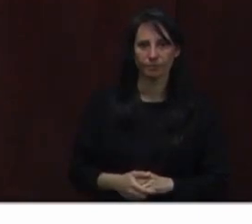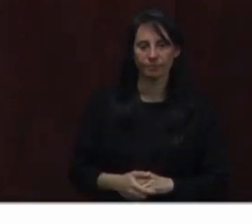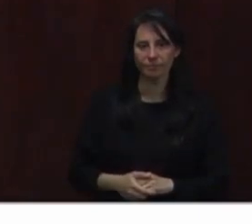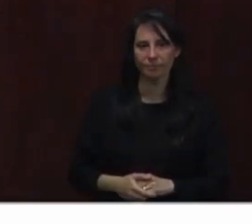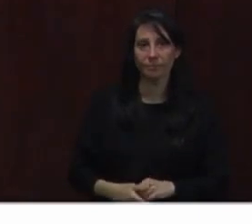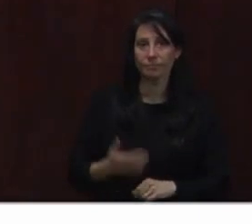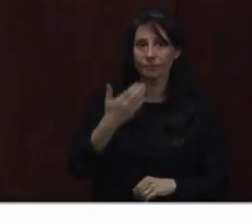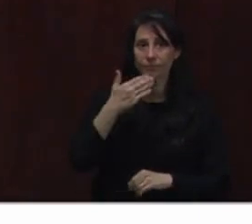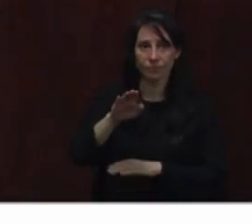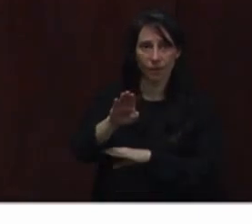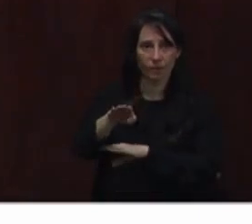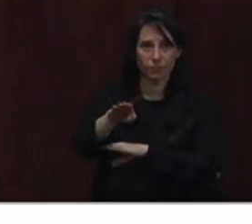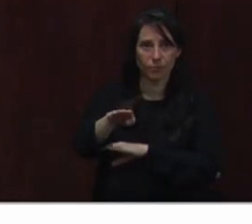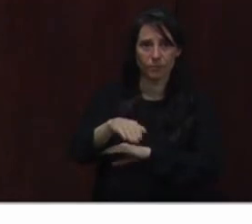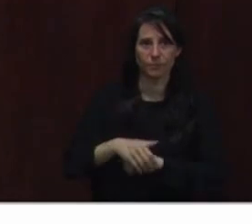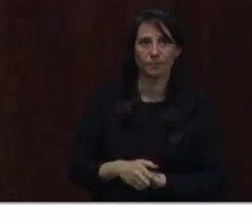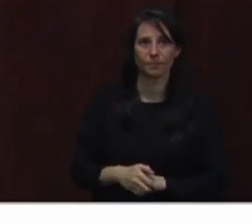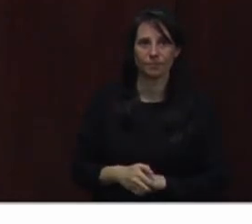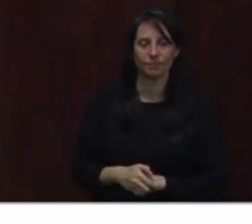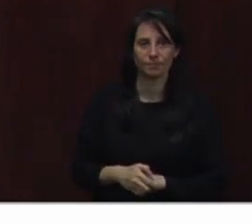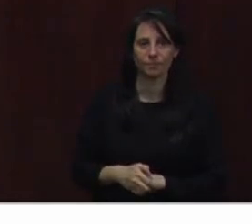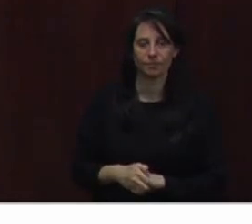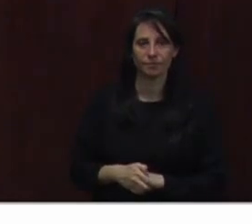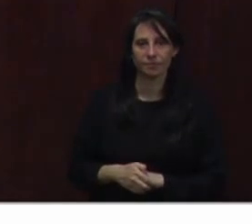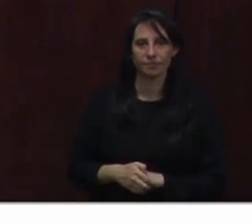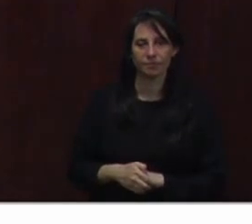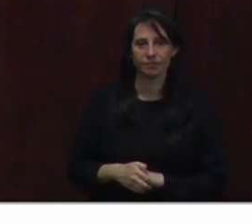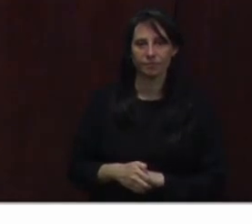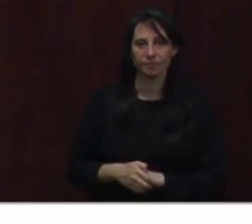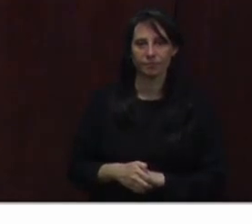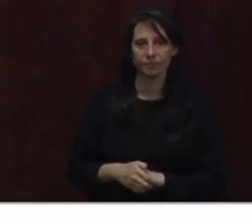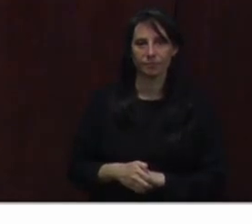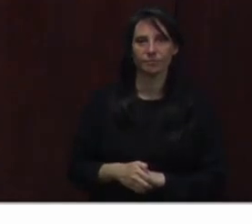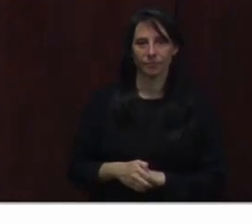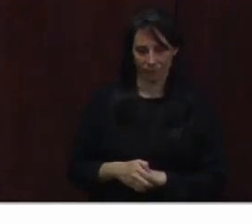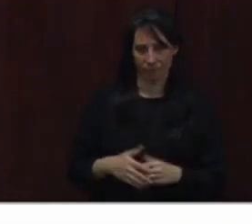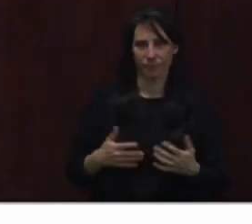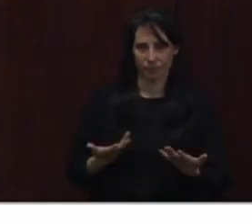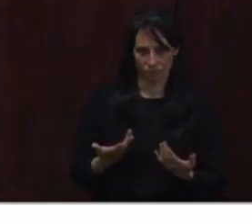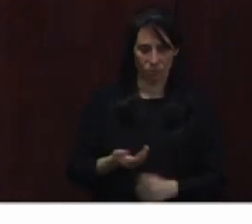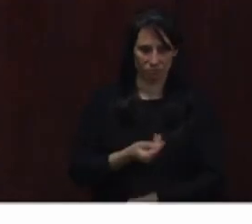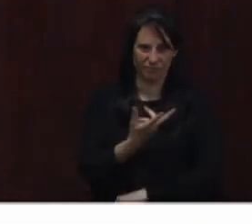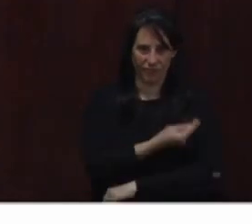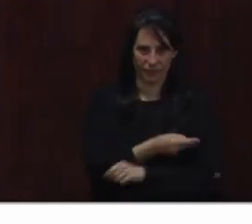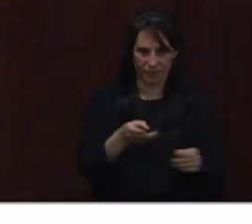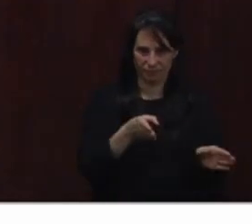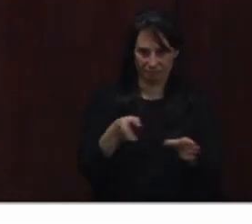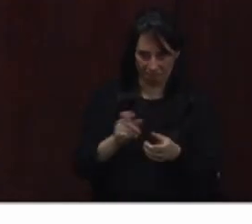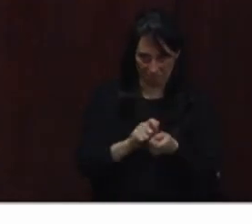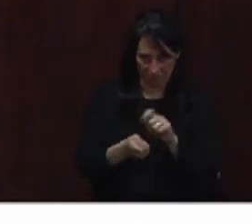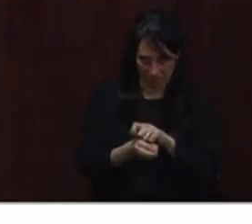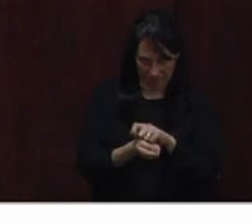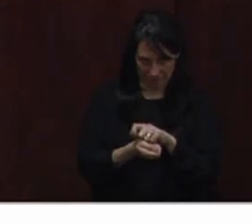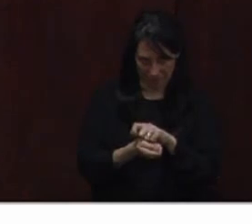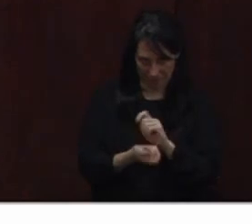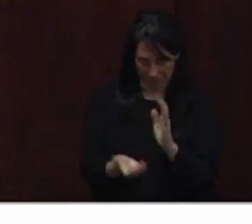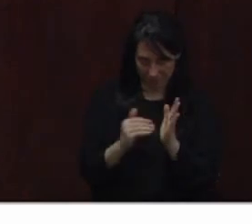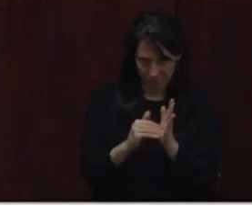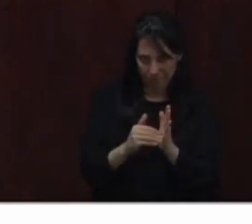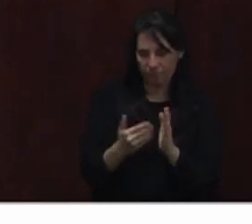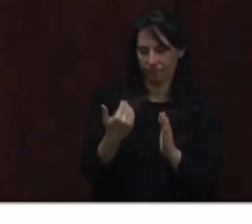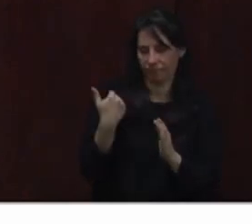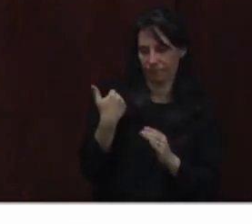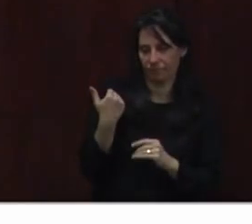Good afternoon. So as part of our change in our vaccine operations, we opened up our second dose site this Monday, the